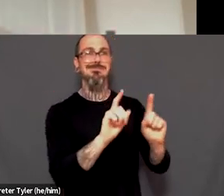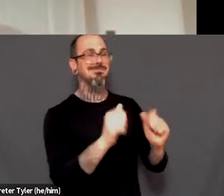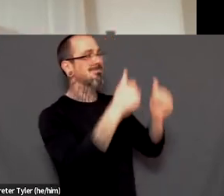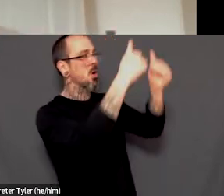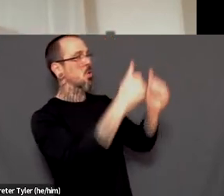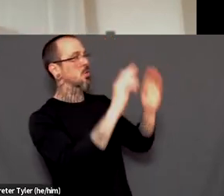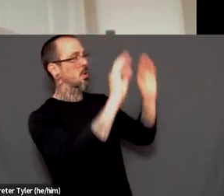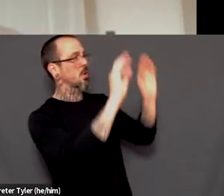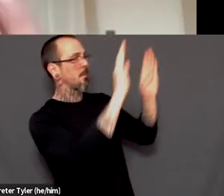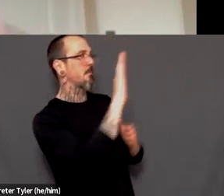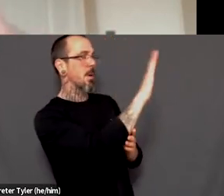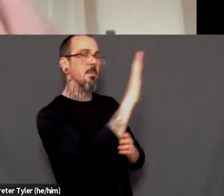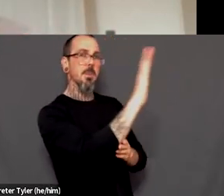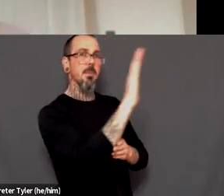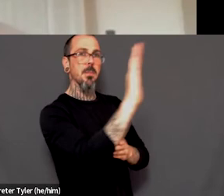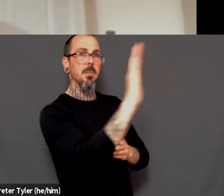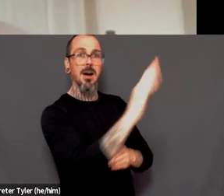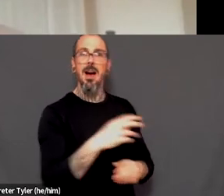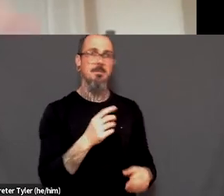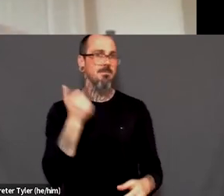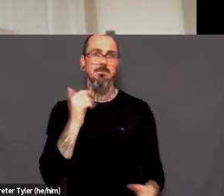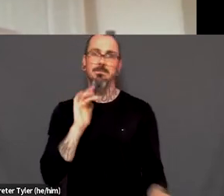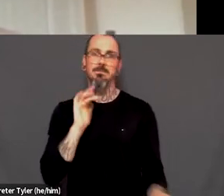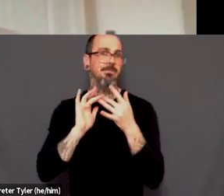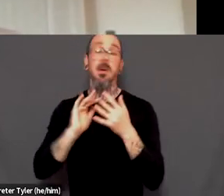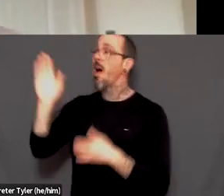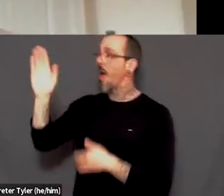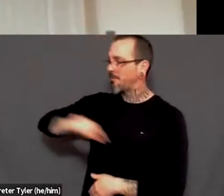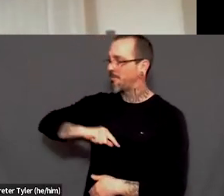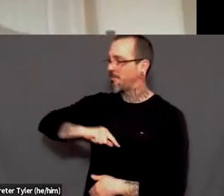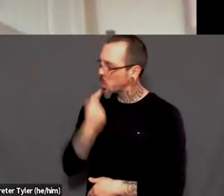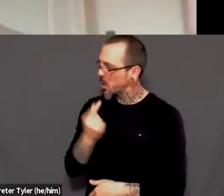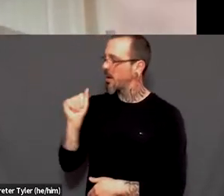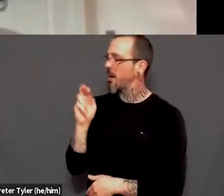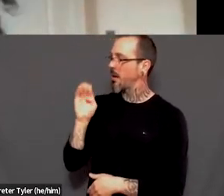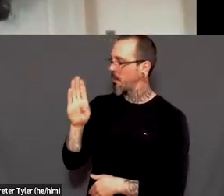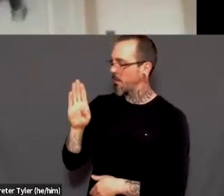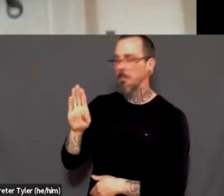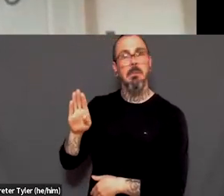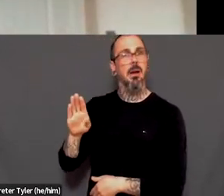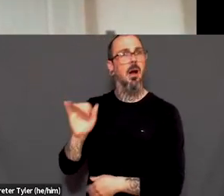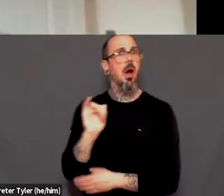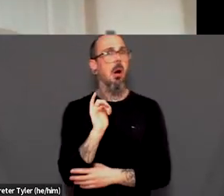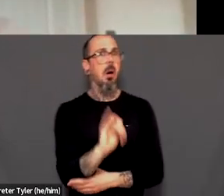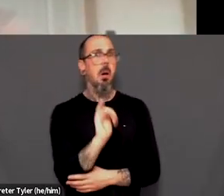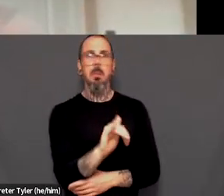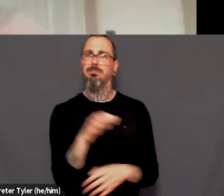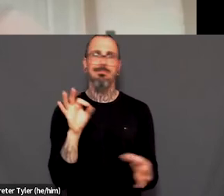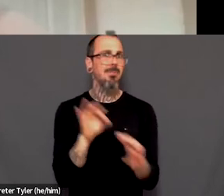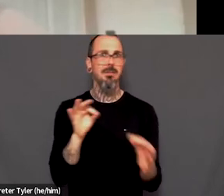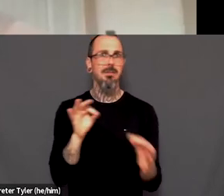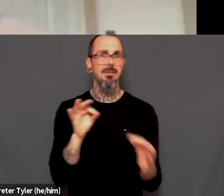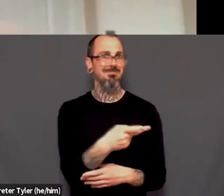wait, I am queer too. And this is for me. And they're like, Hey, can I join? And I was like, perfect. And that's how queer started. So it's like